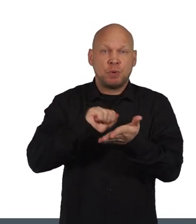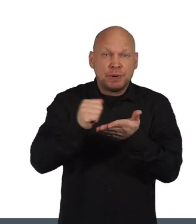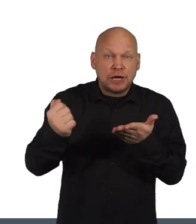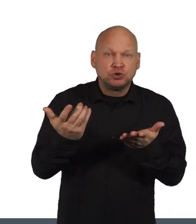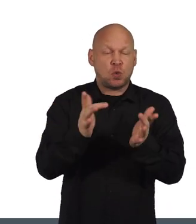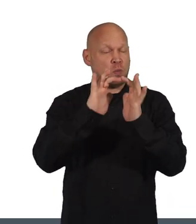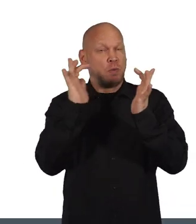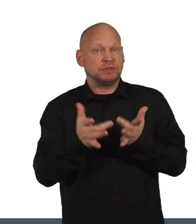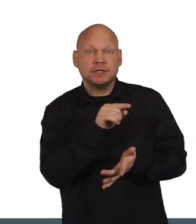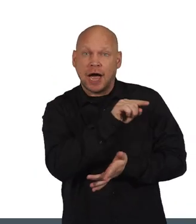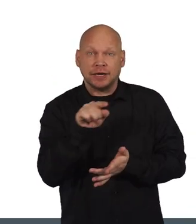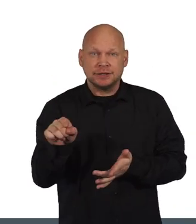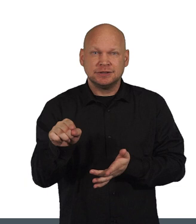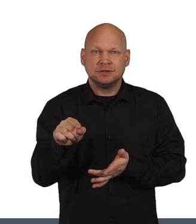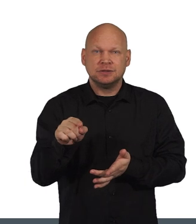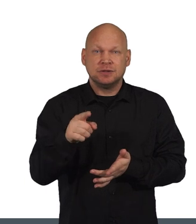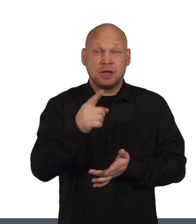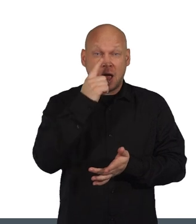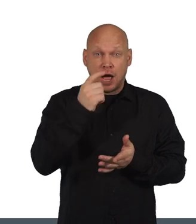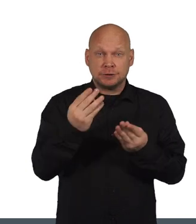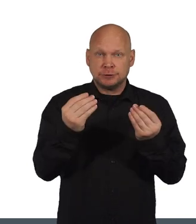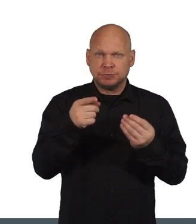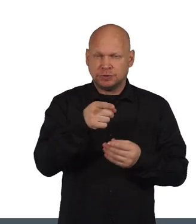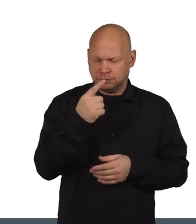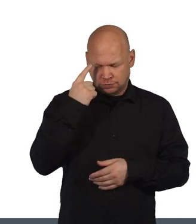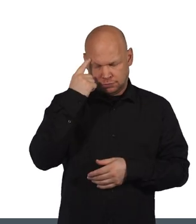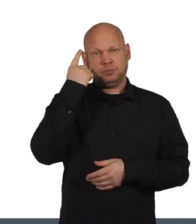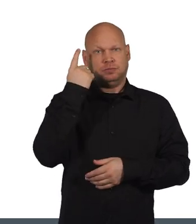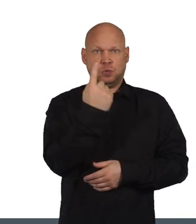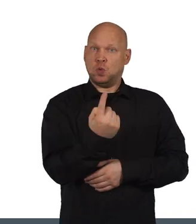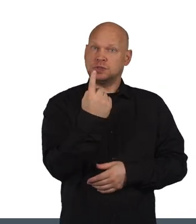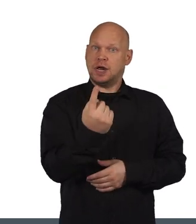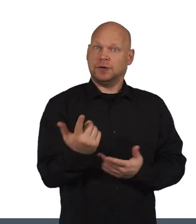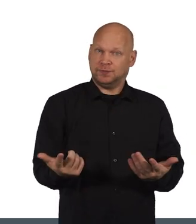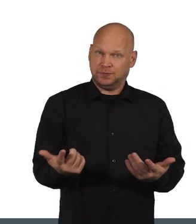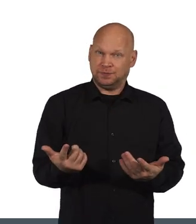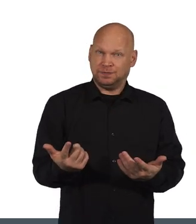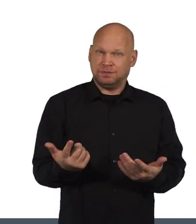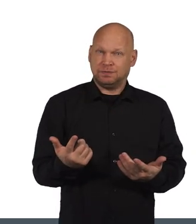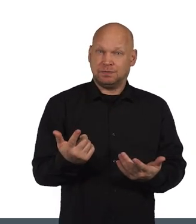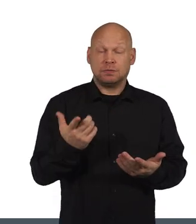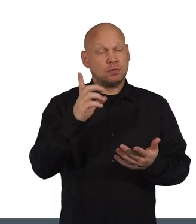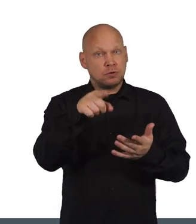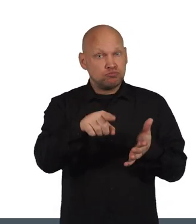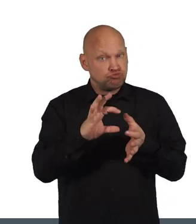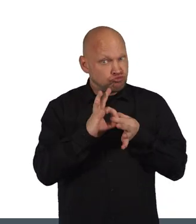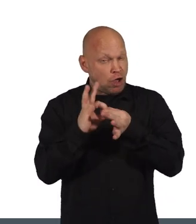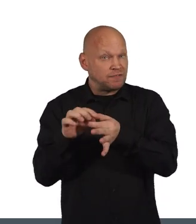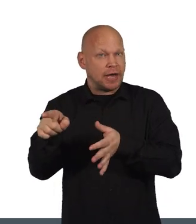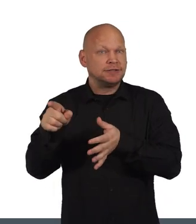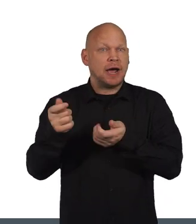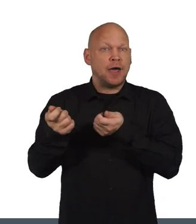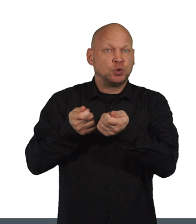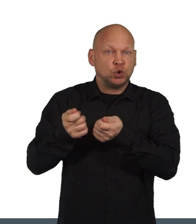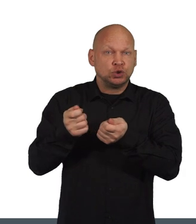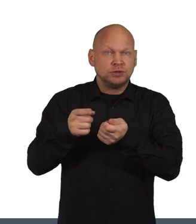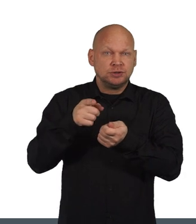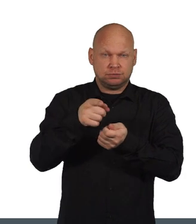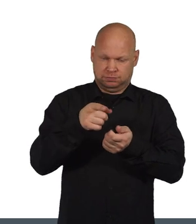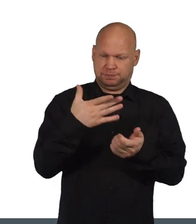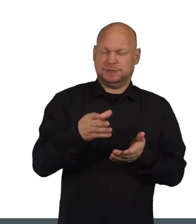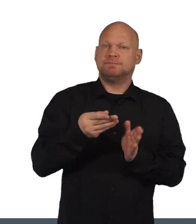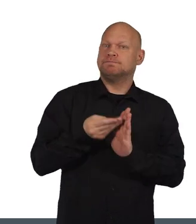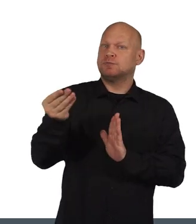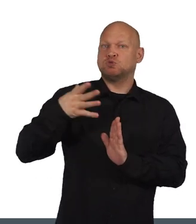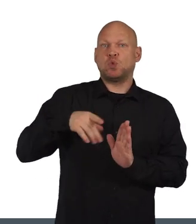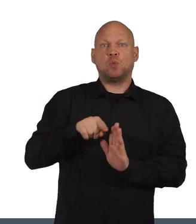website or anywhere else. It can be something you've come up with yourself, so long as it's relevant to the authority